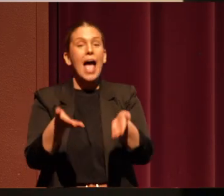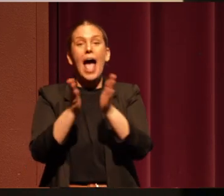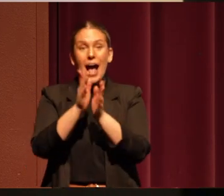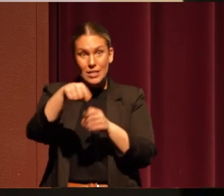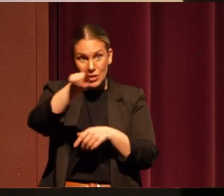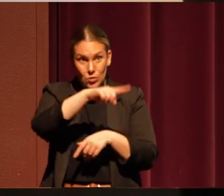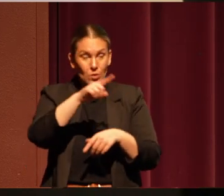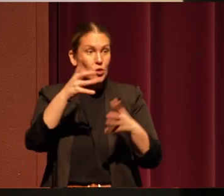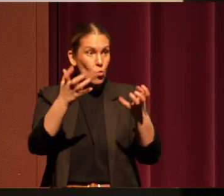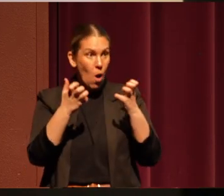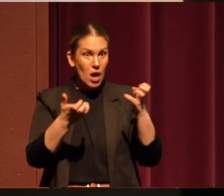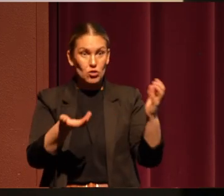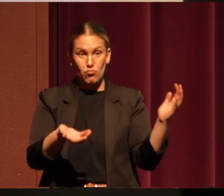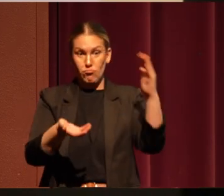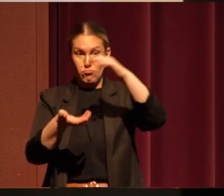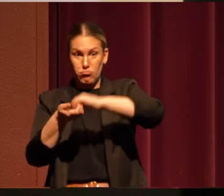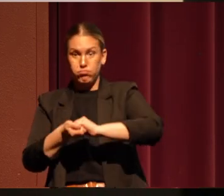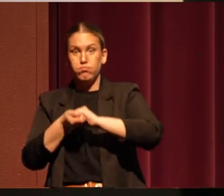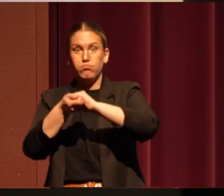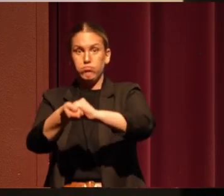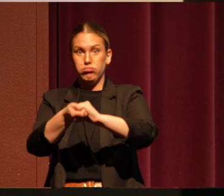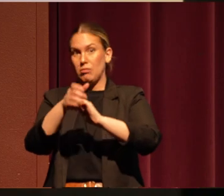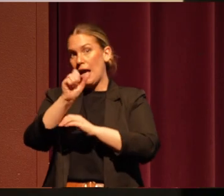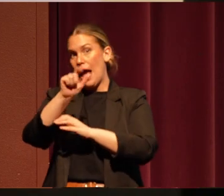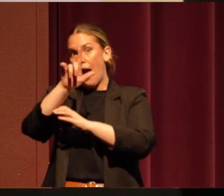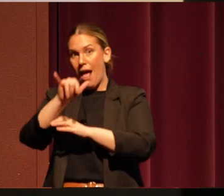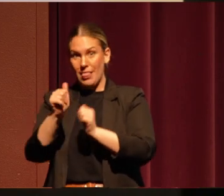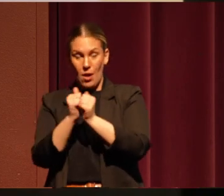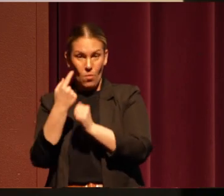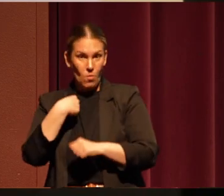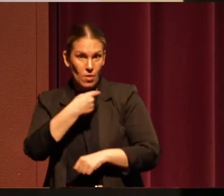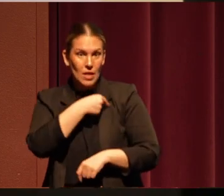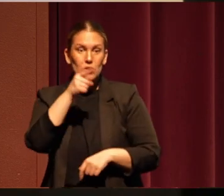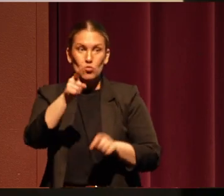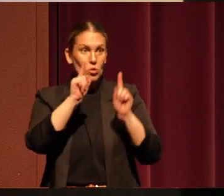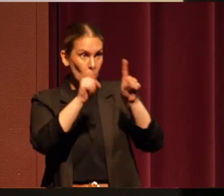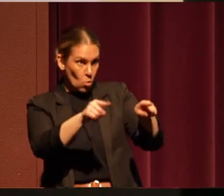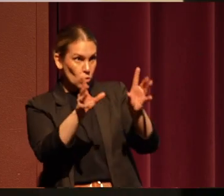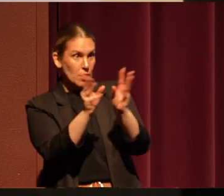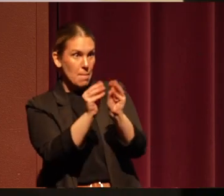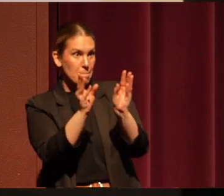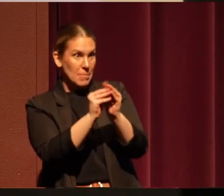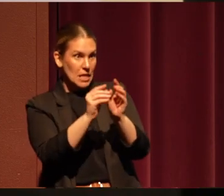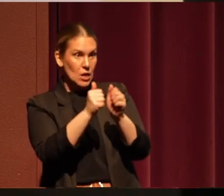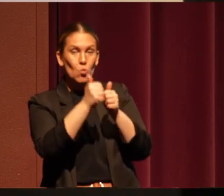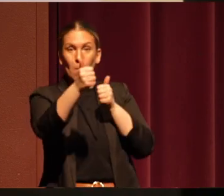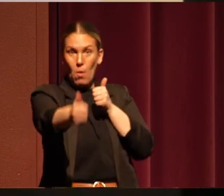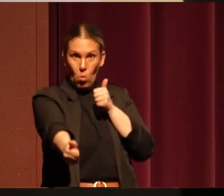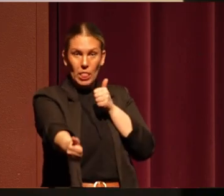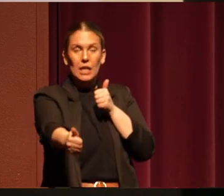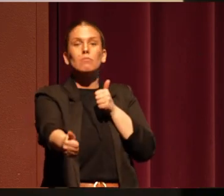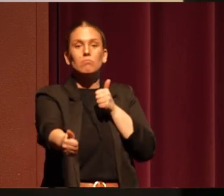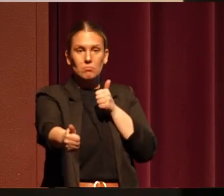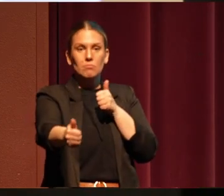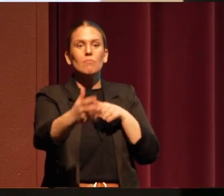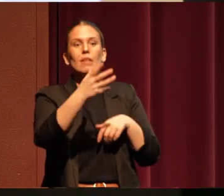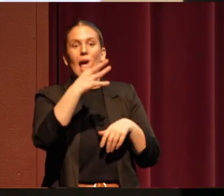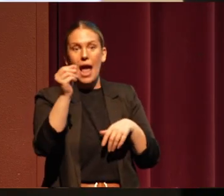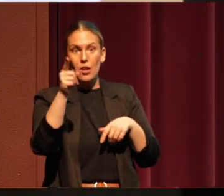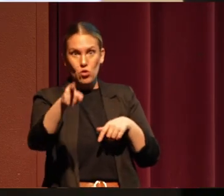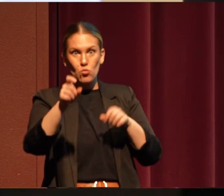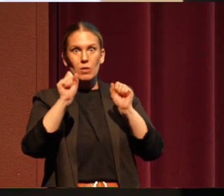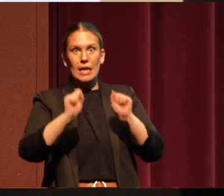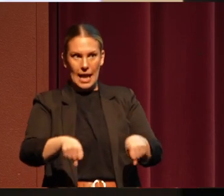to stand in allyship with us, there's a link to attend the meeting remotely, as well as to submit written comments.